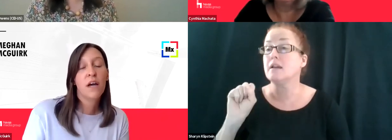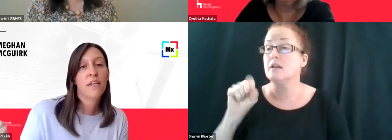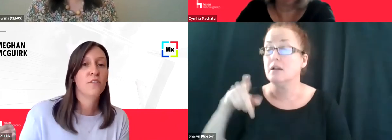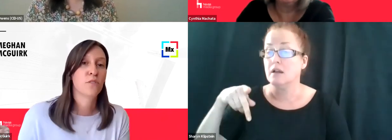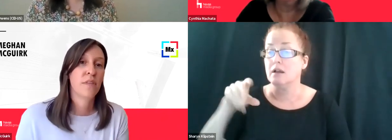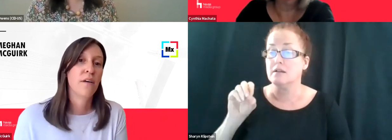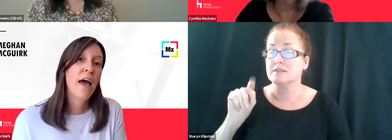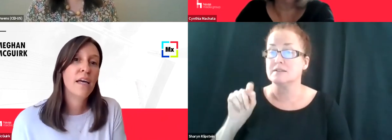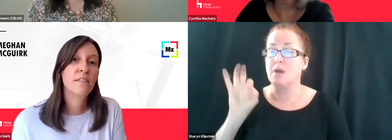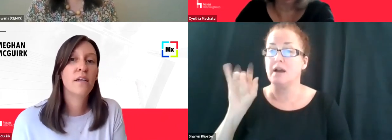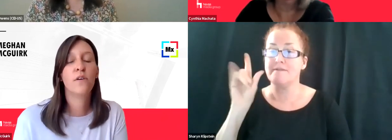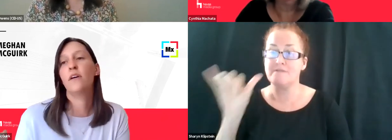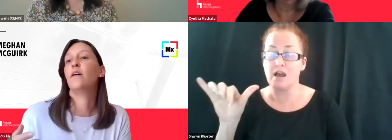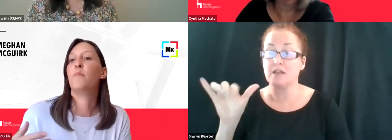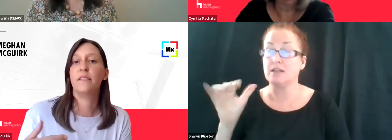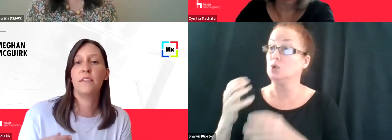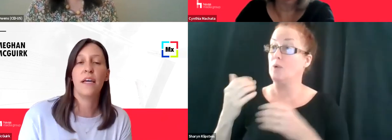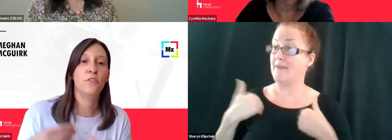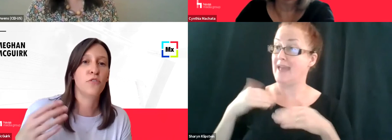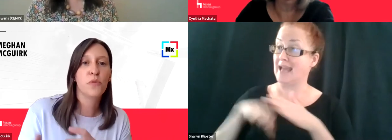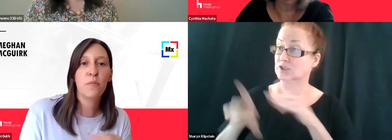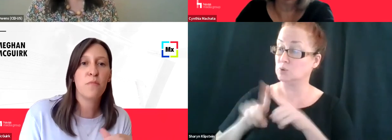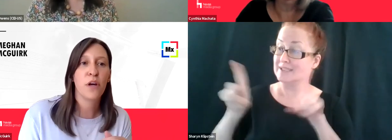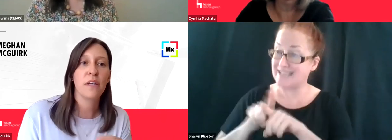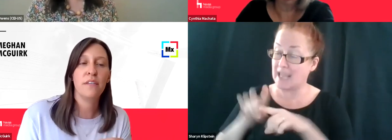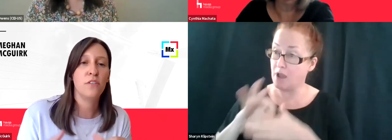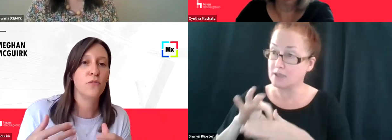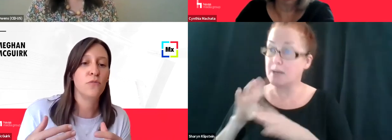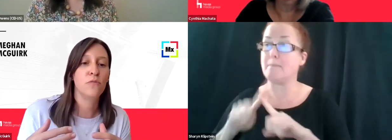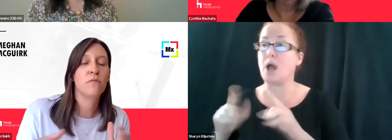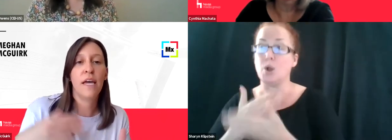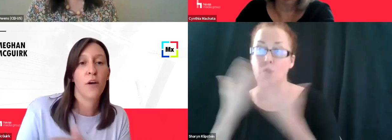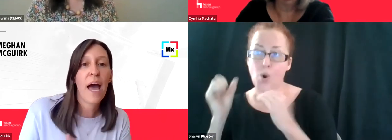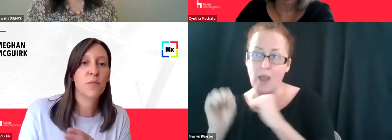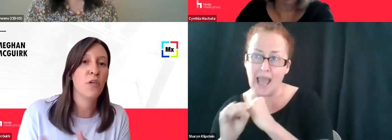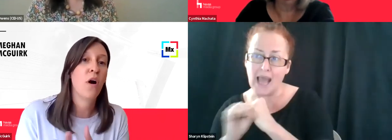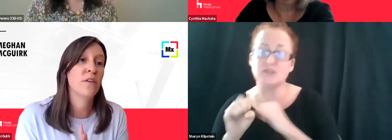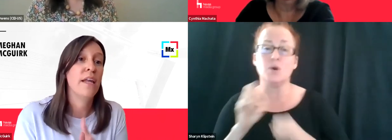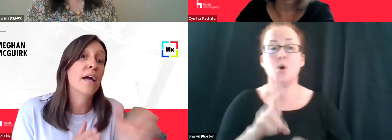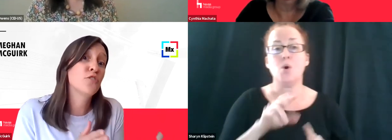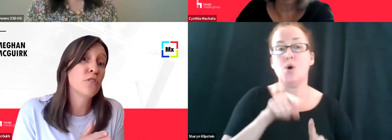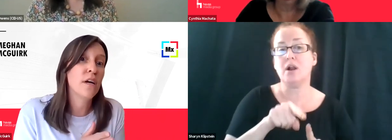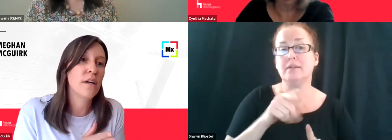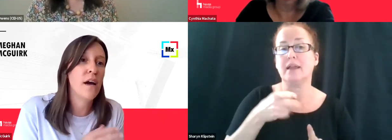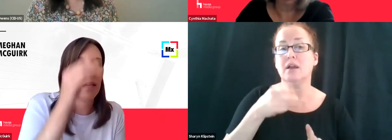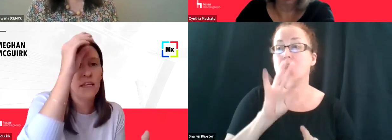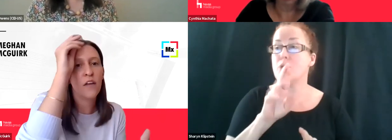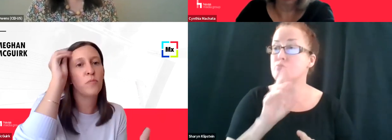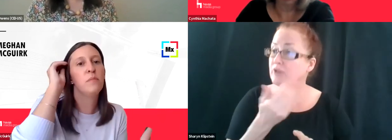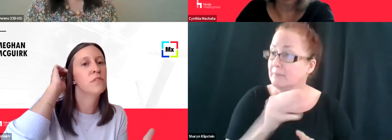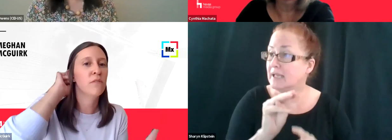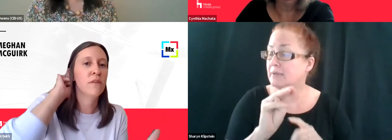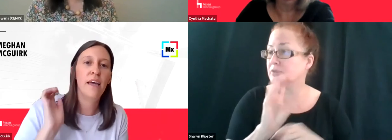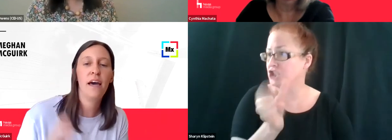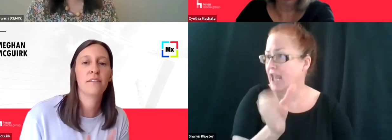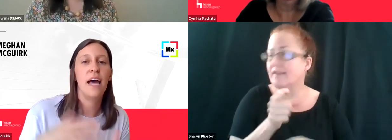to the same content and just without ads? Um, is it like YouTube premium where like you get no ads, but you also get extra content that